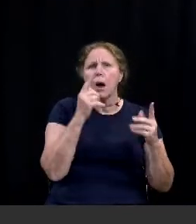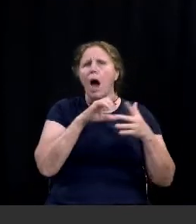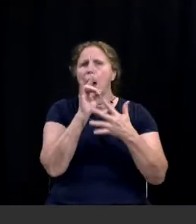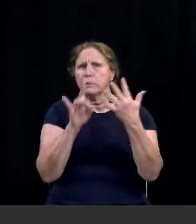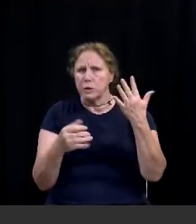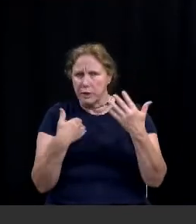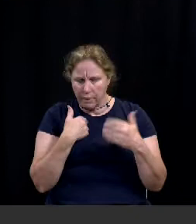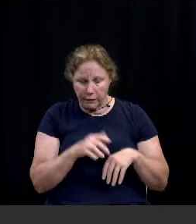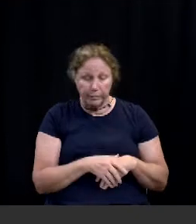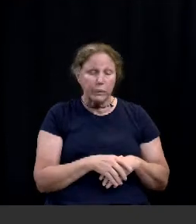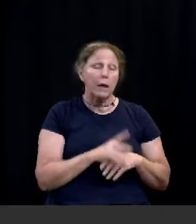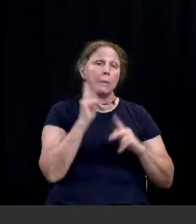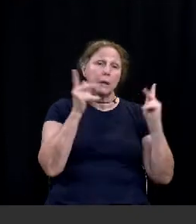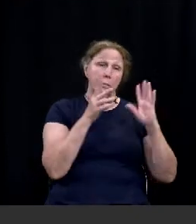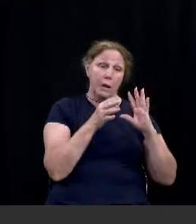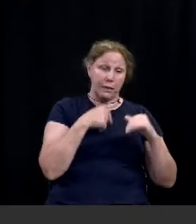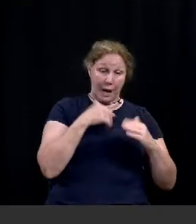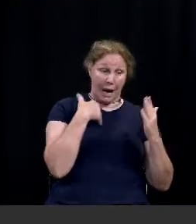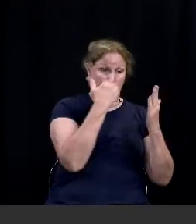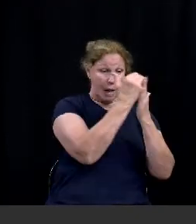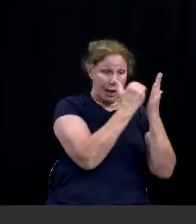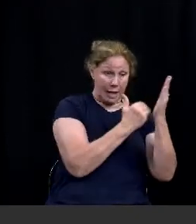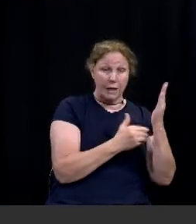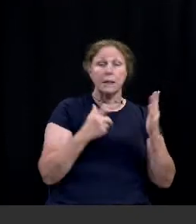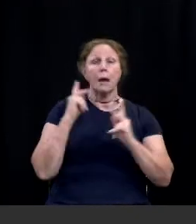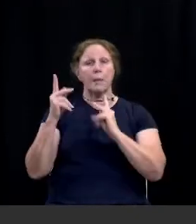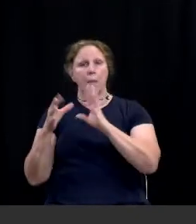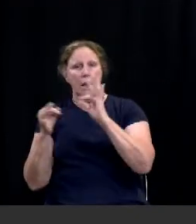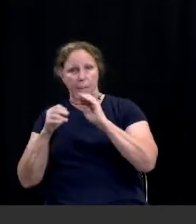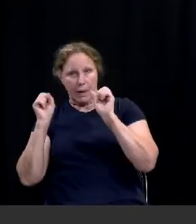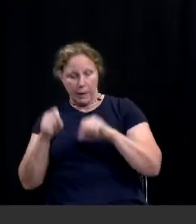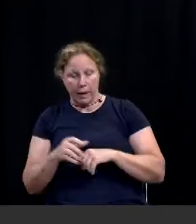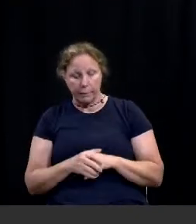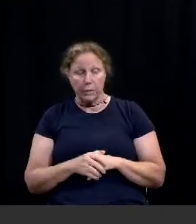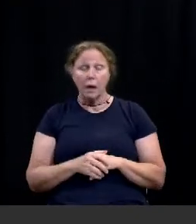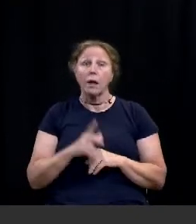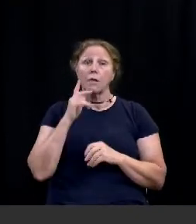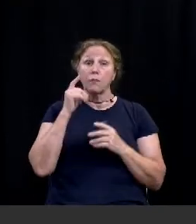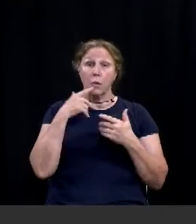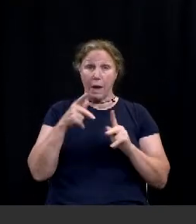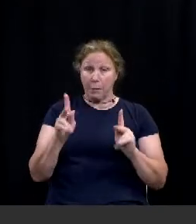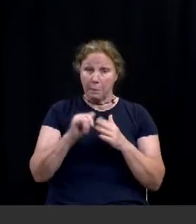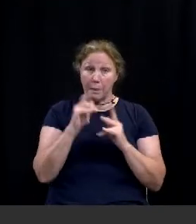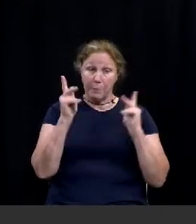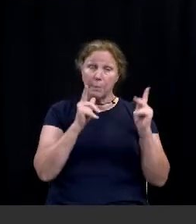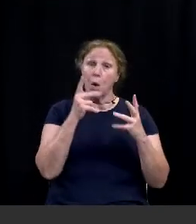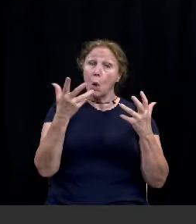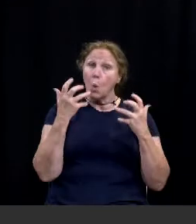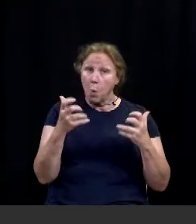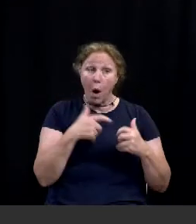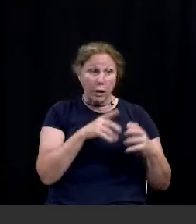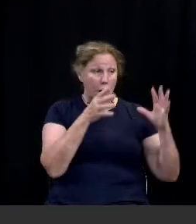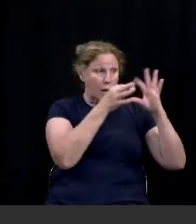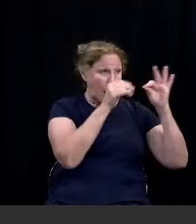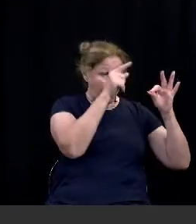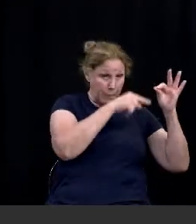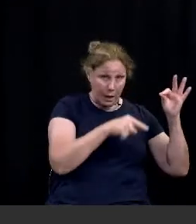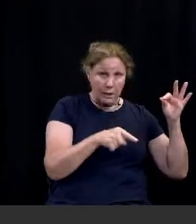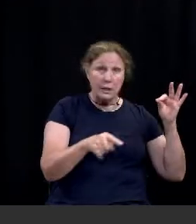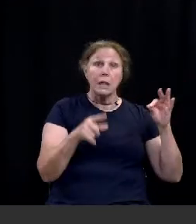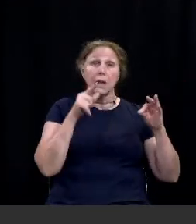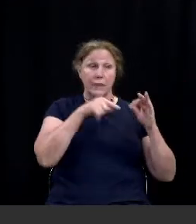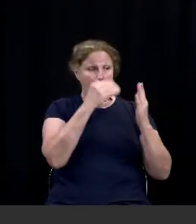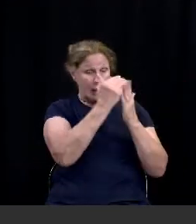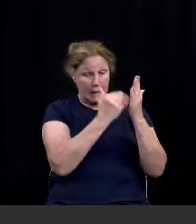includes public comment on the agenda items. In an effort to allow for as much public input as possible, those who wish to submit their written comments on a listed agenda